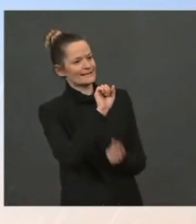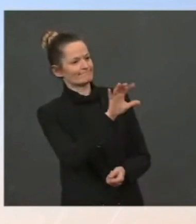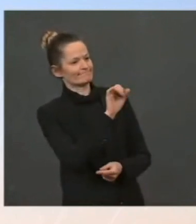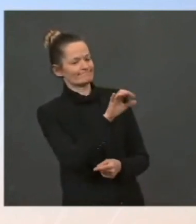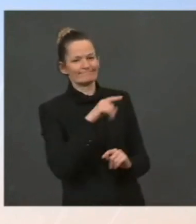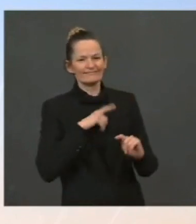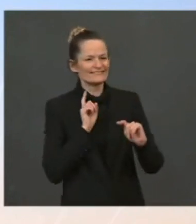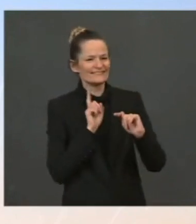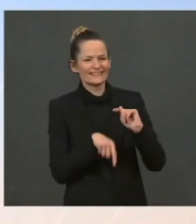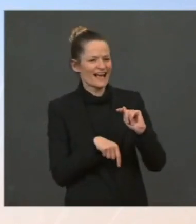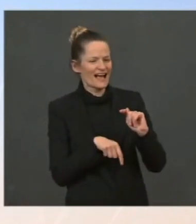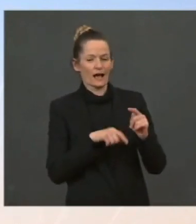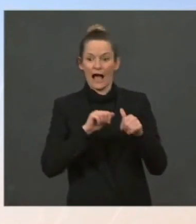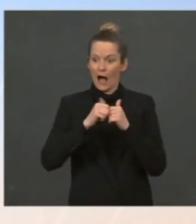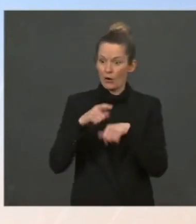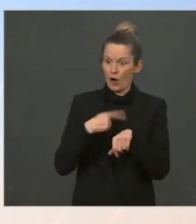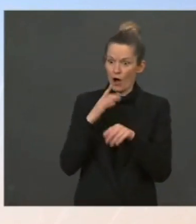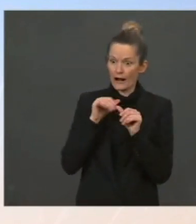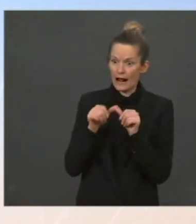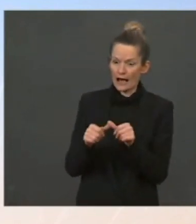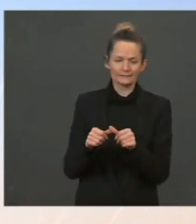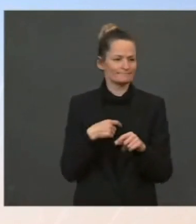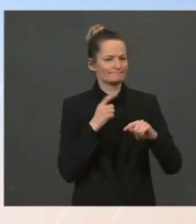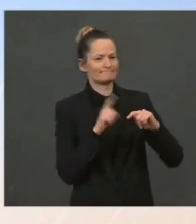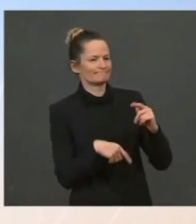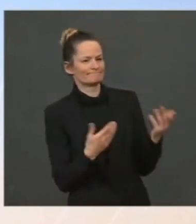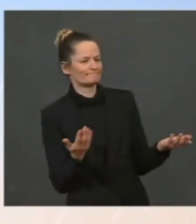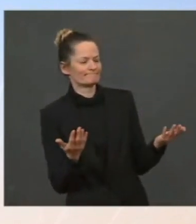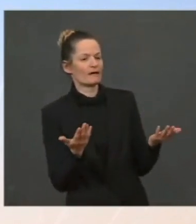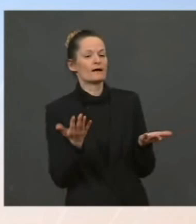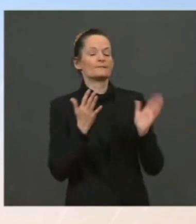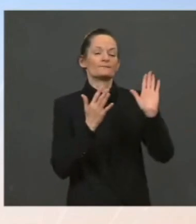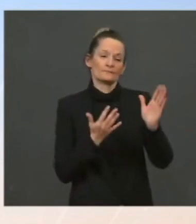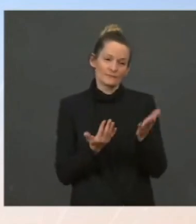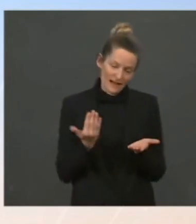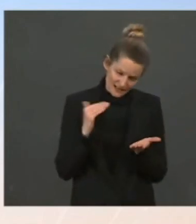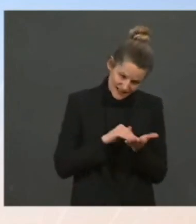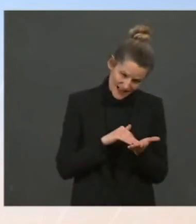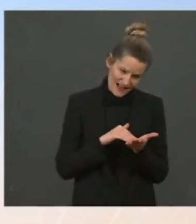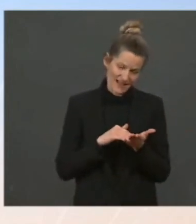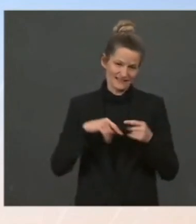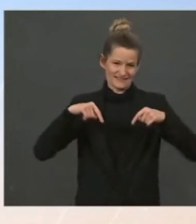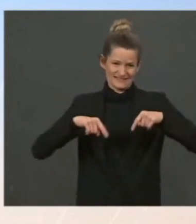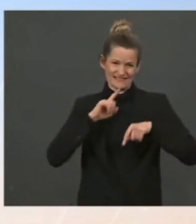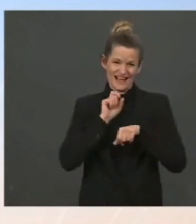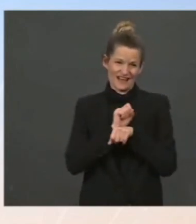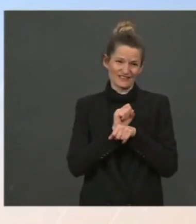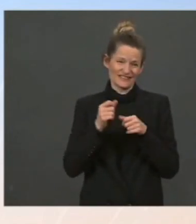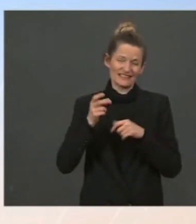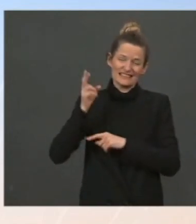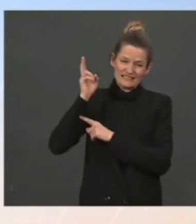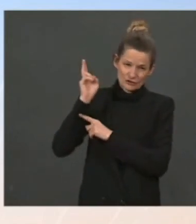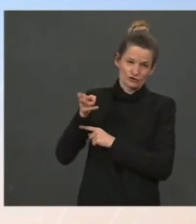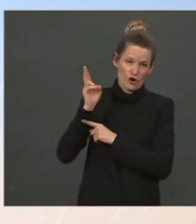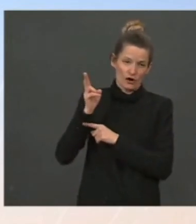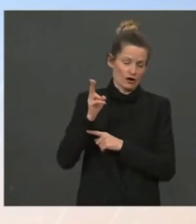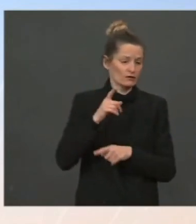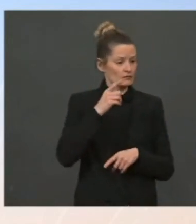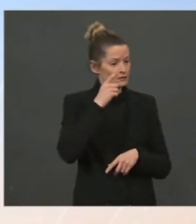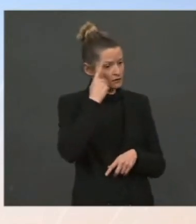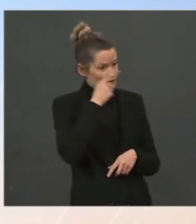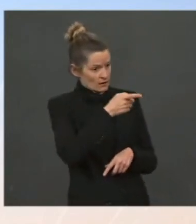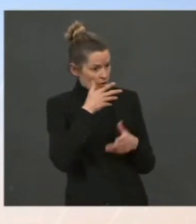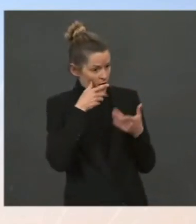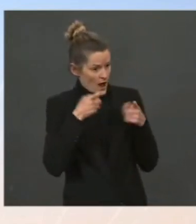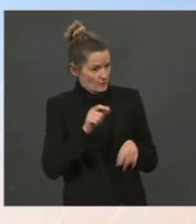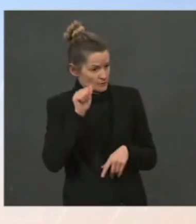What I'm saying is that this is the largest amount that we've ever done. And it won't happen tomorrow, but it'll happen over the next